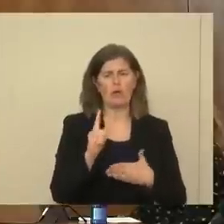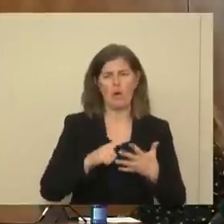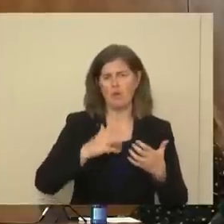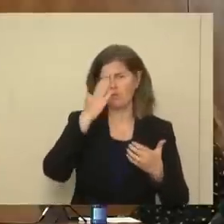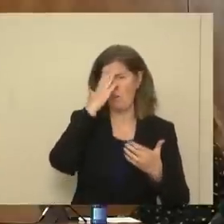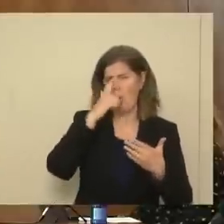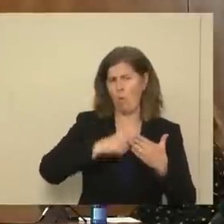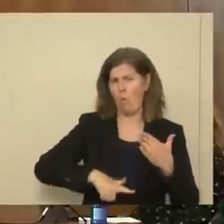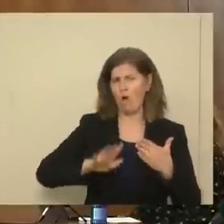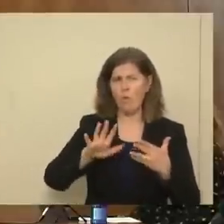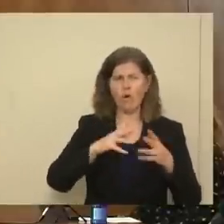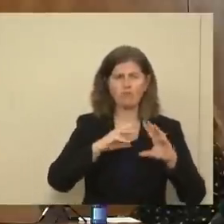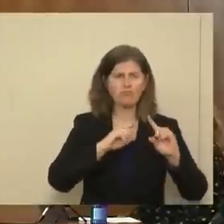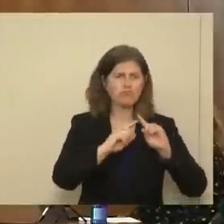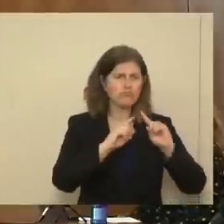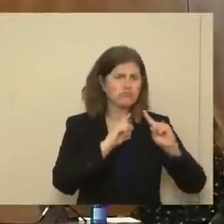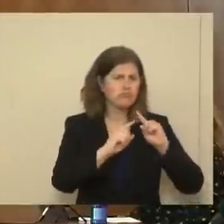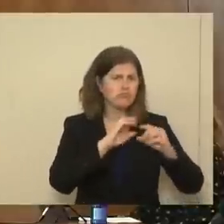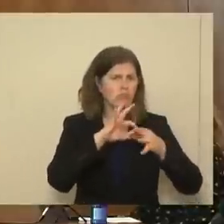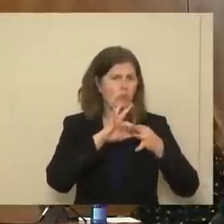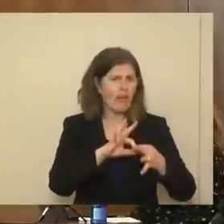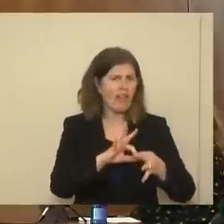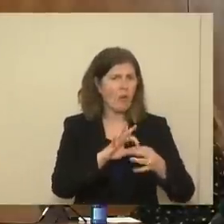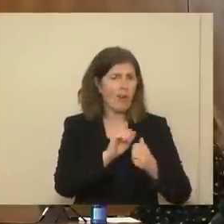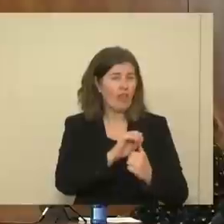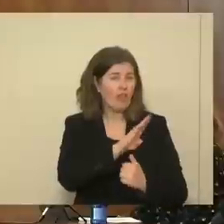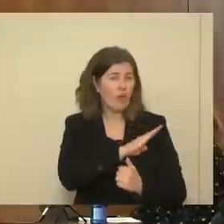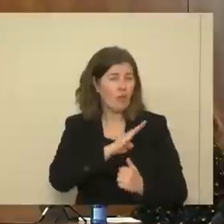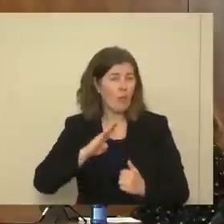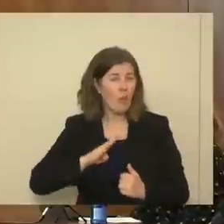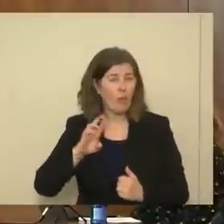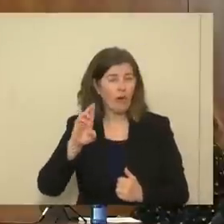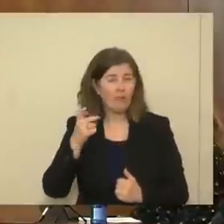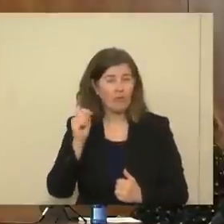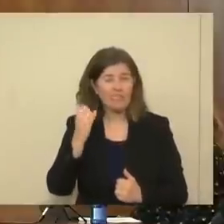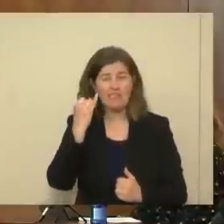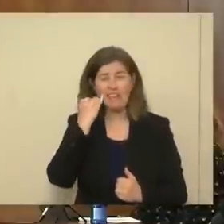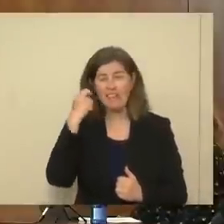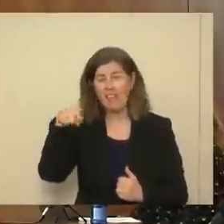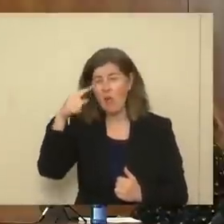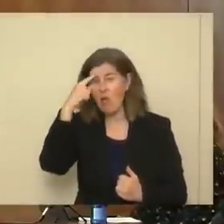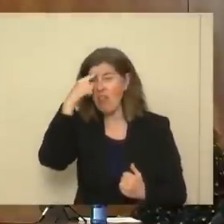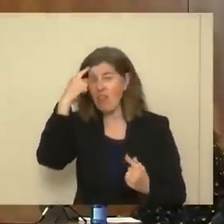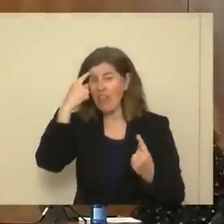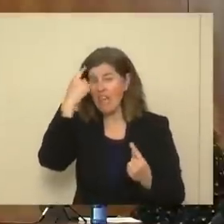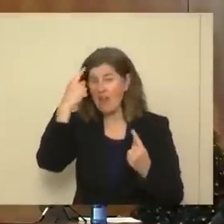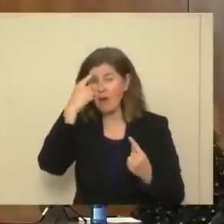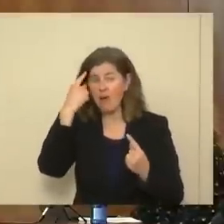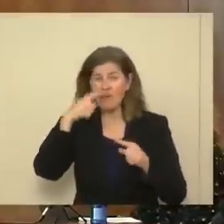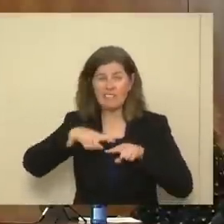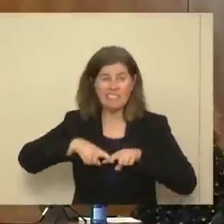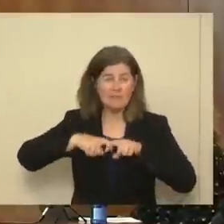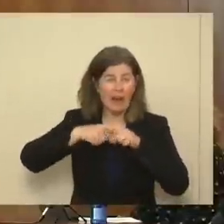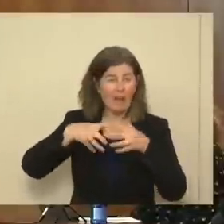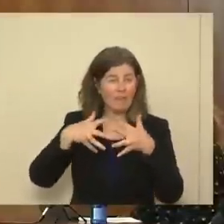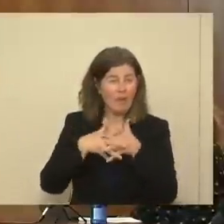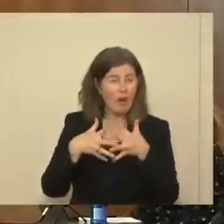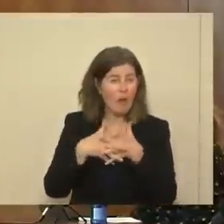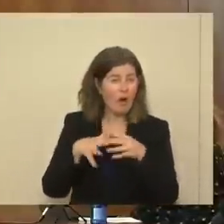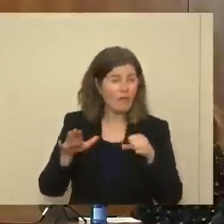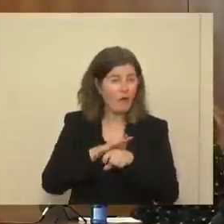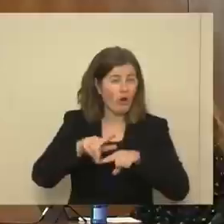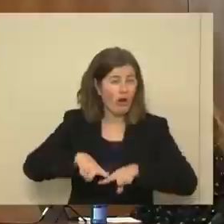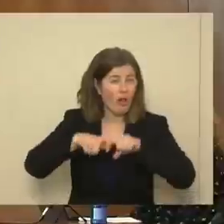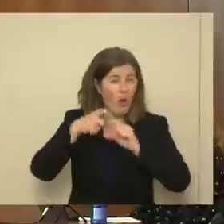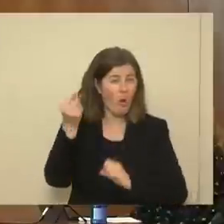to know what your conversations had been with the Board of Regents and if they were thinking about suspending the football season entirely.